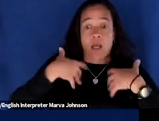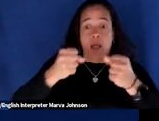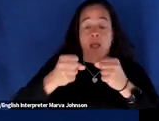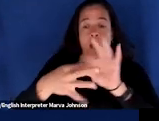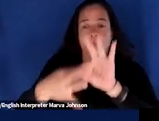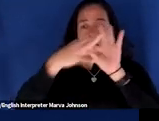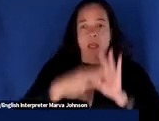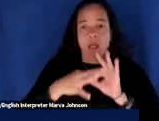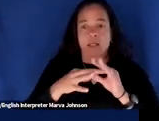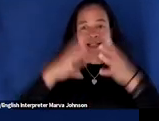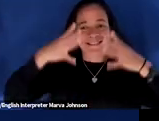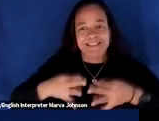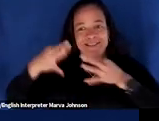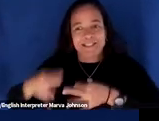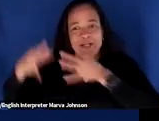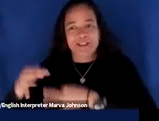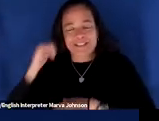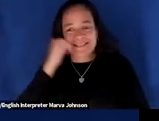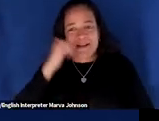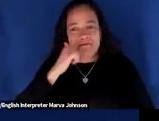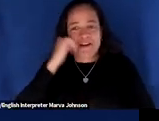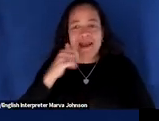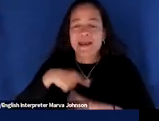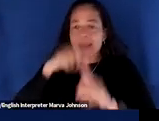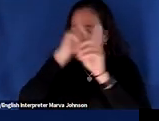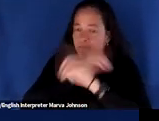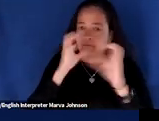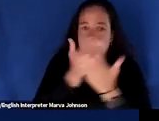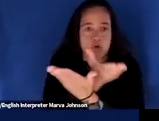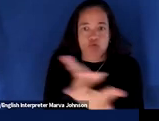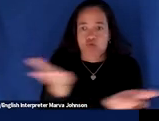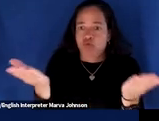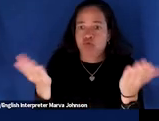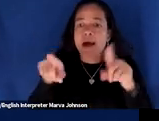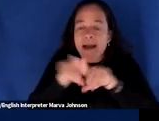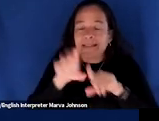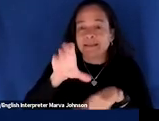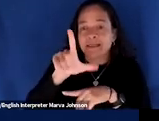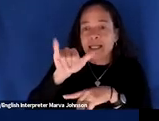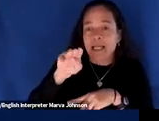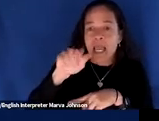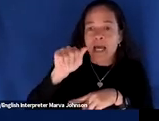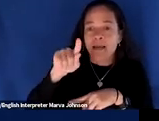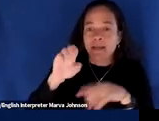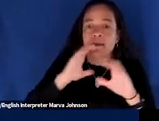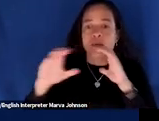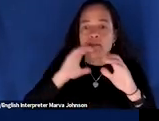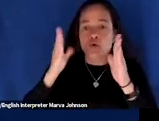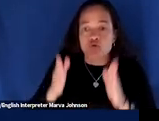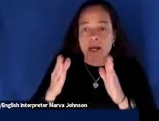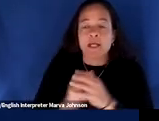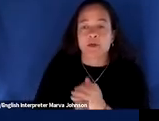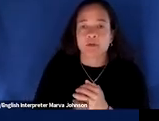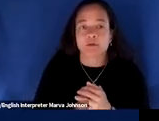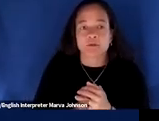in their lives i do think of all of you as climate communicators and so that leads me to my